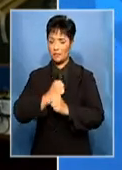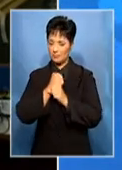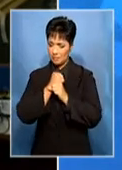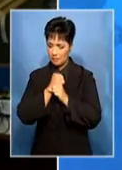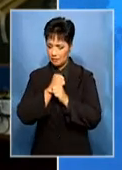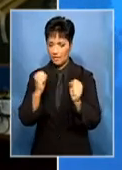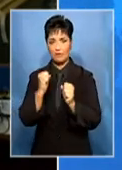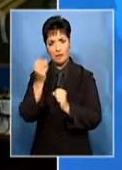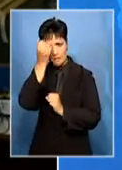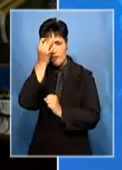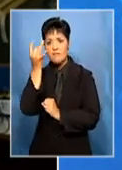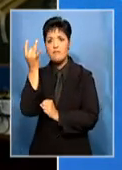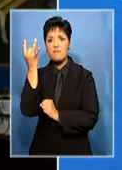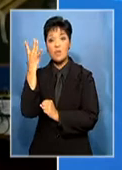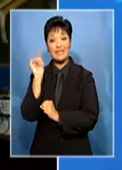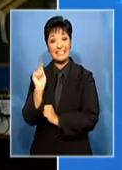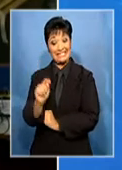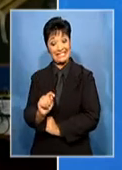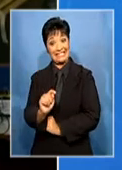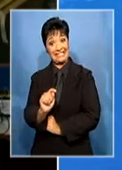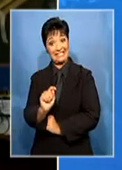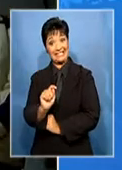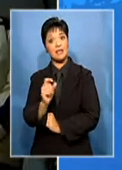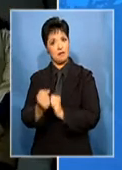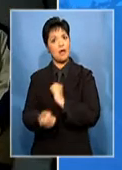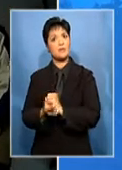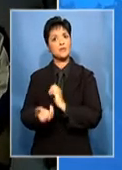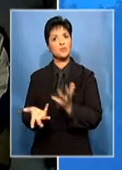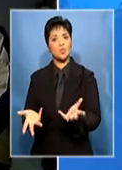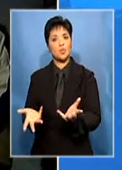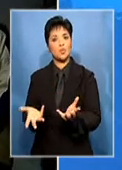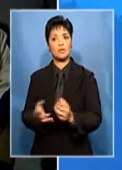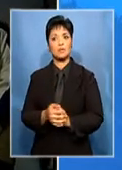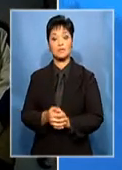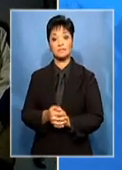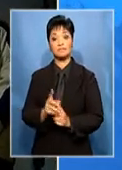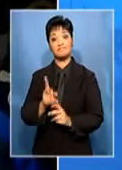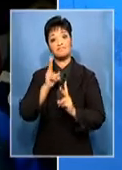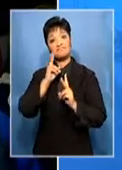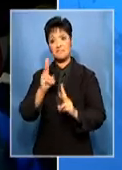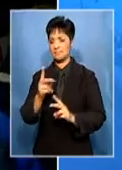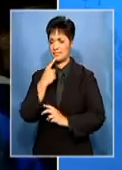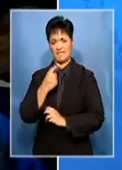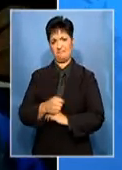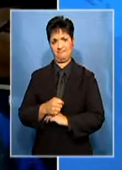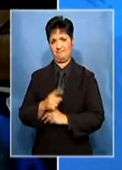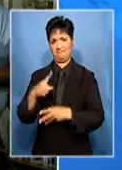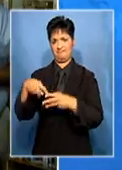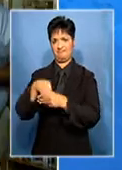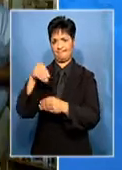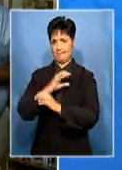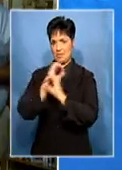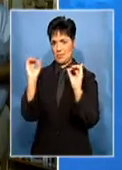these tragic passages in our history. Zillis denied the visit was electioneering. Plakey's descendants